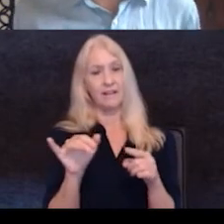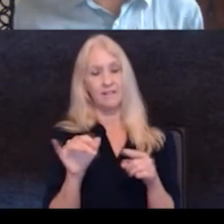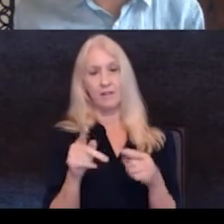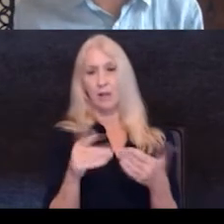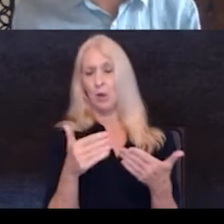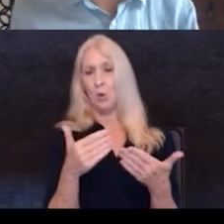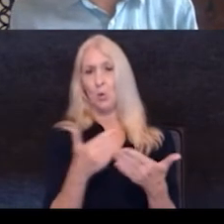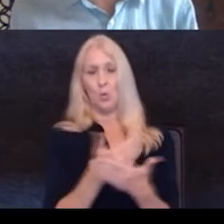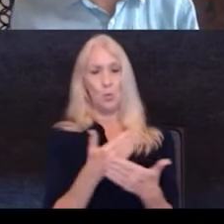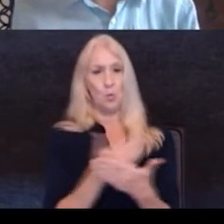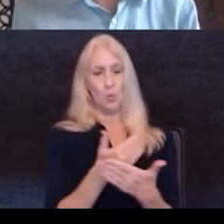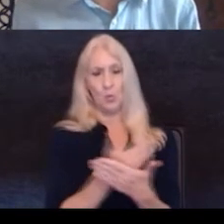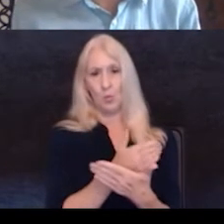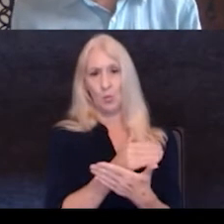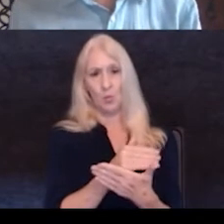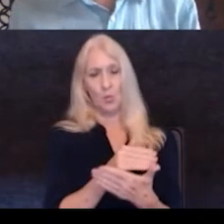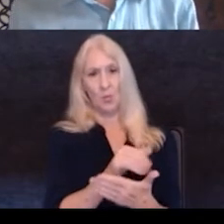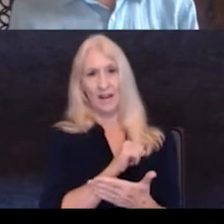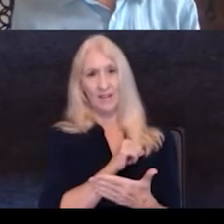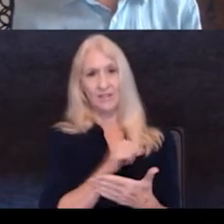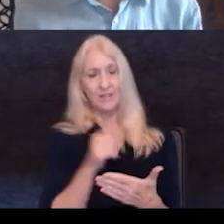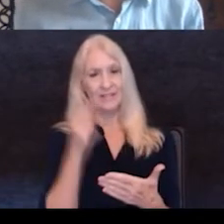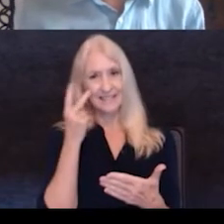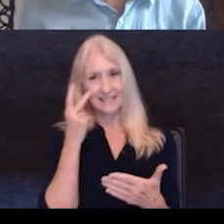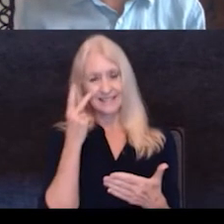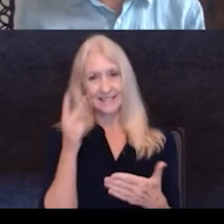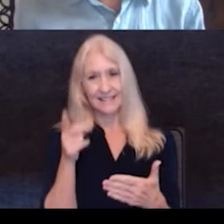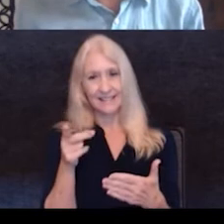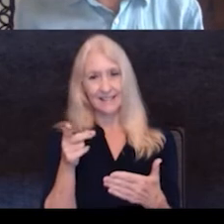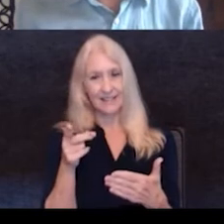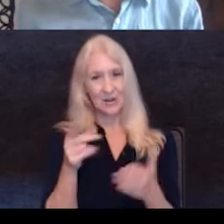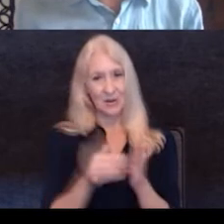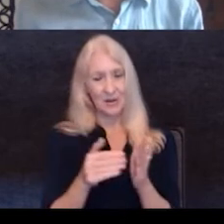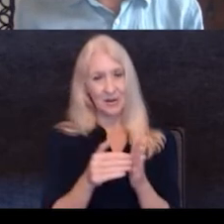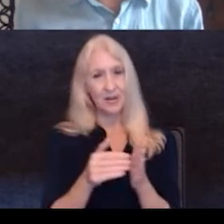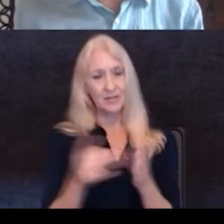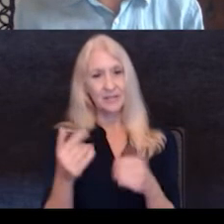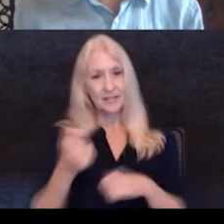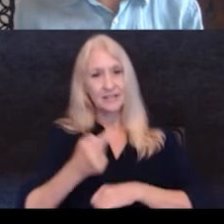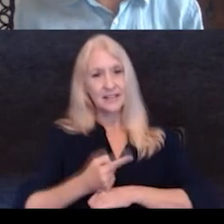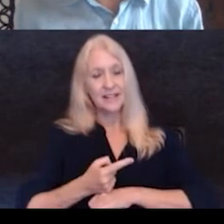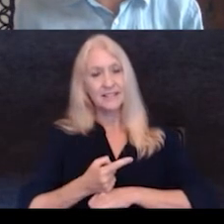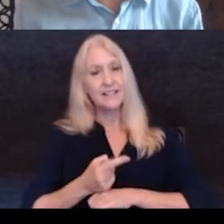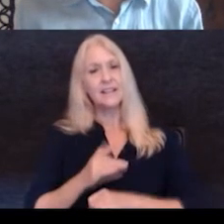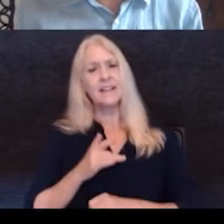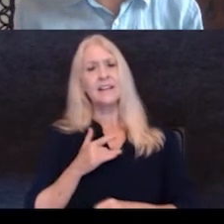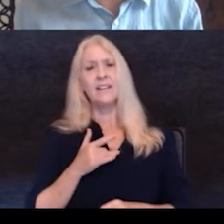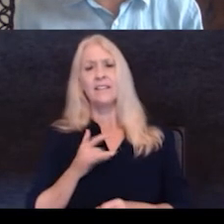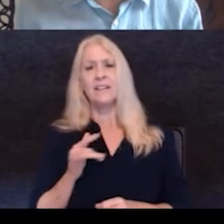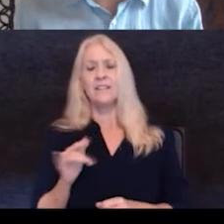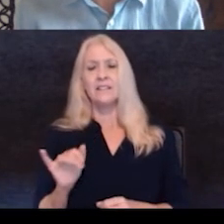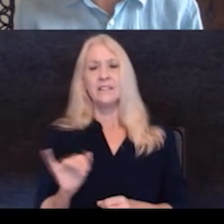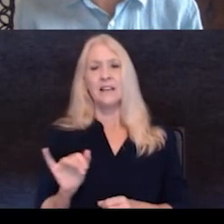uh, your audience has probably seen a lot of, uh, today, um, it feels very, it